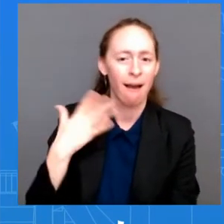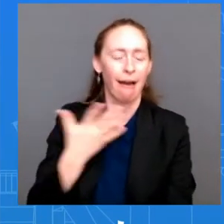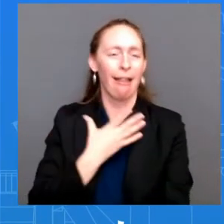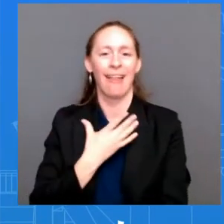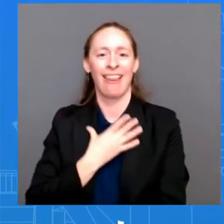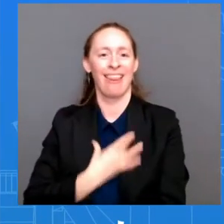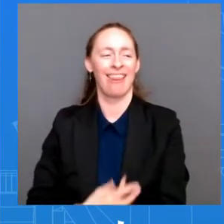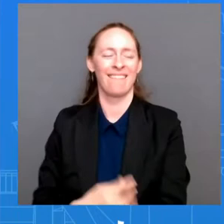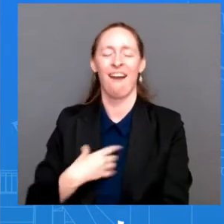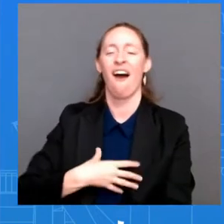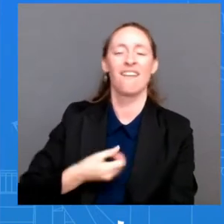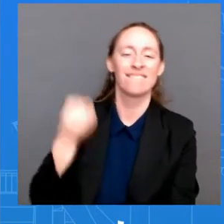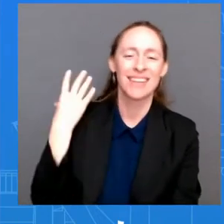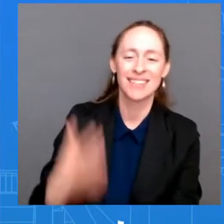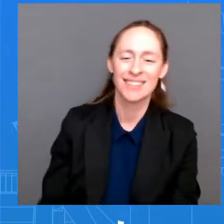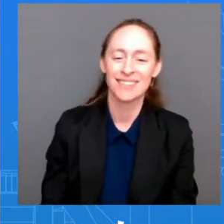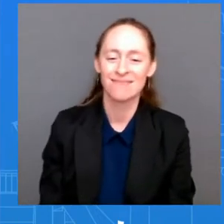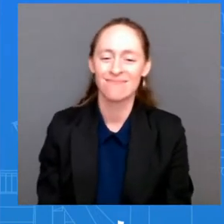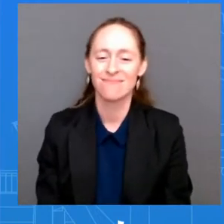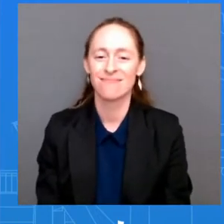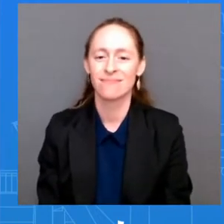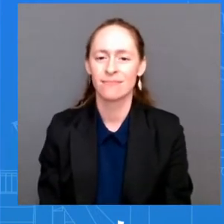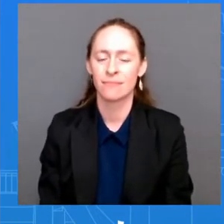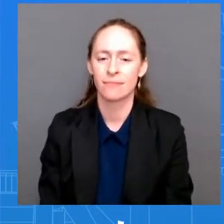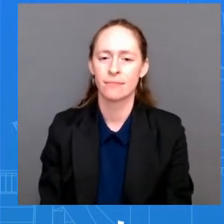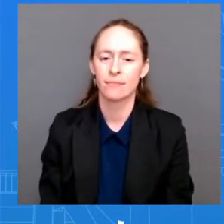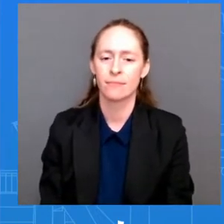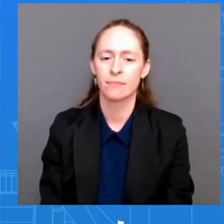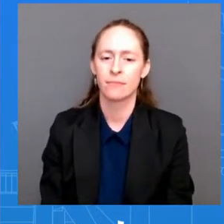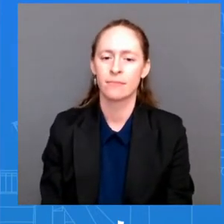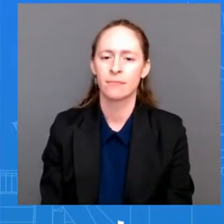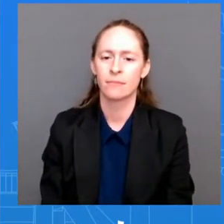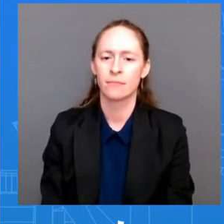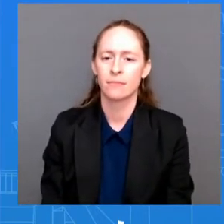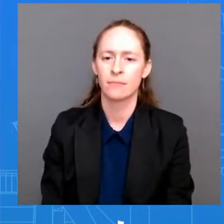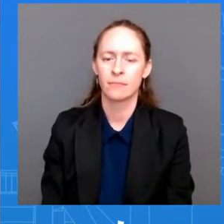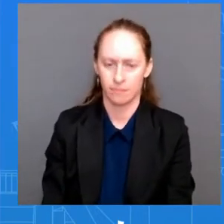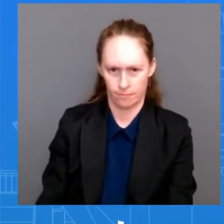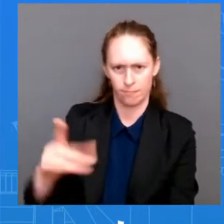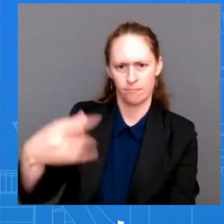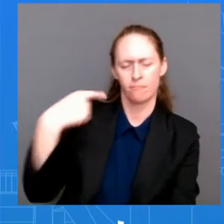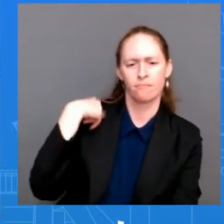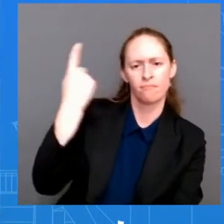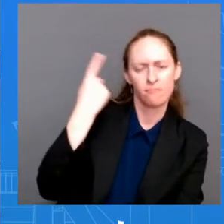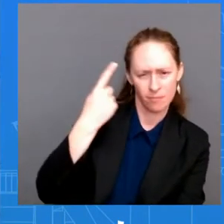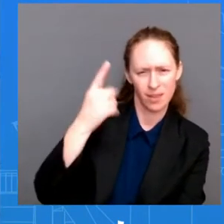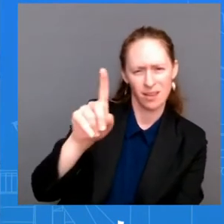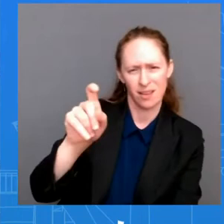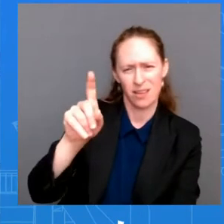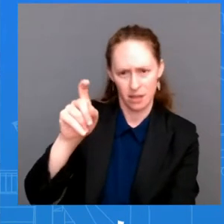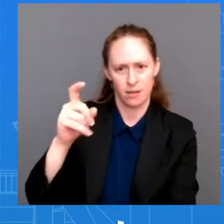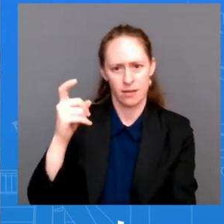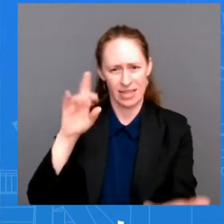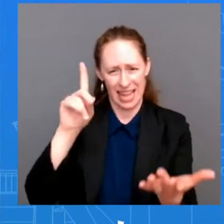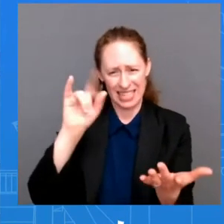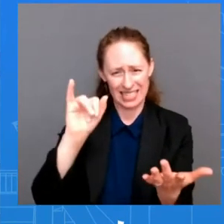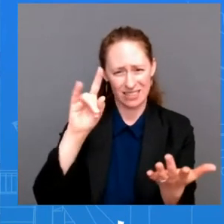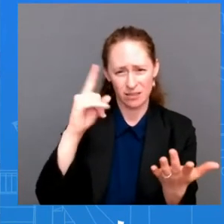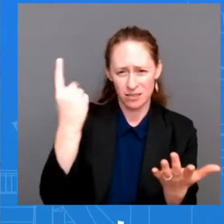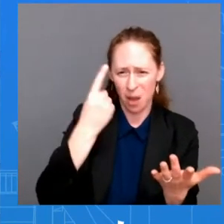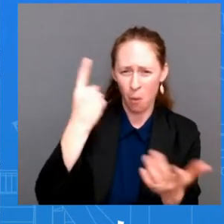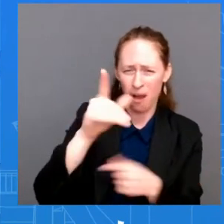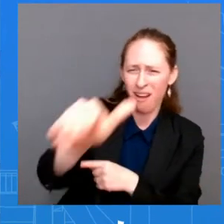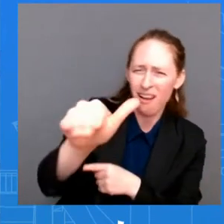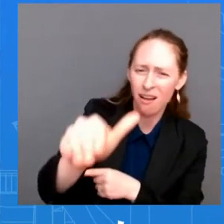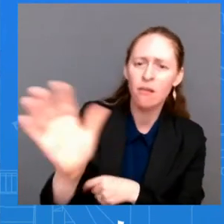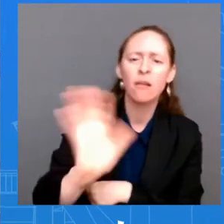or in this White House explicitly spoken with the Speaker and said, you should not go on the trip? I know the President has not done